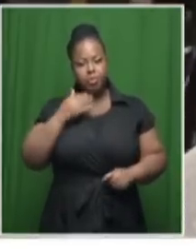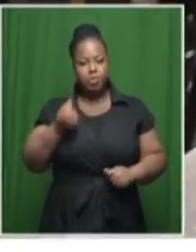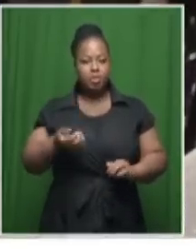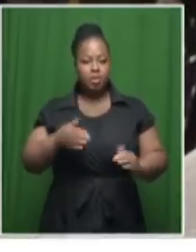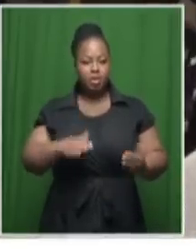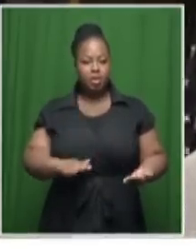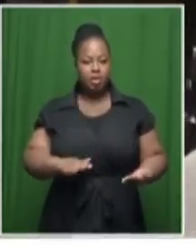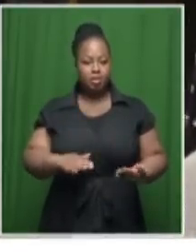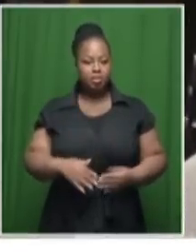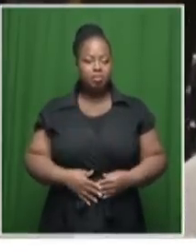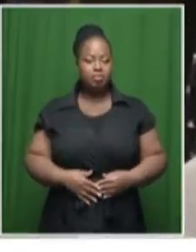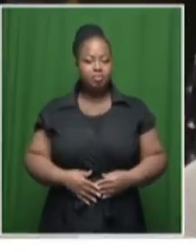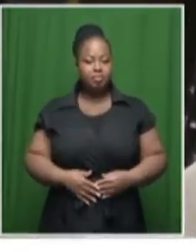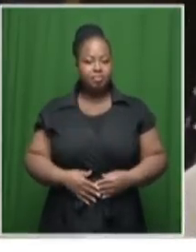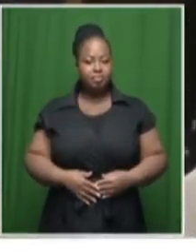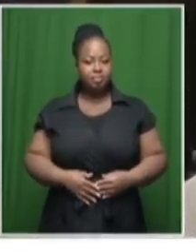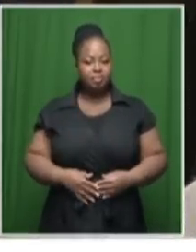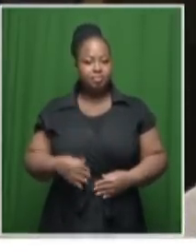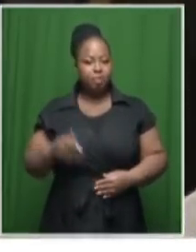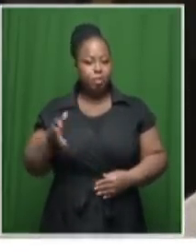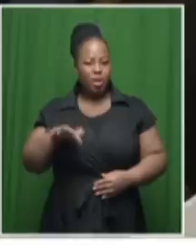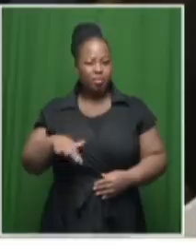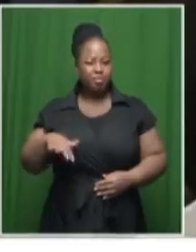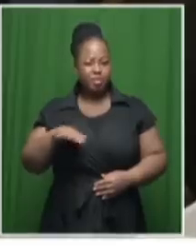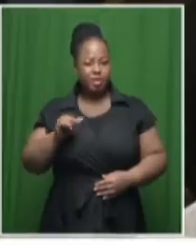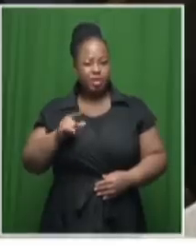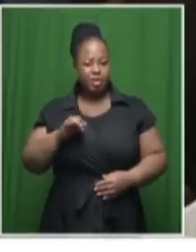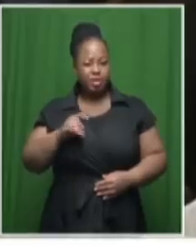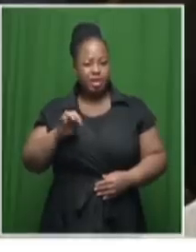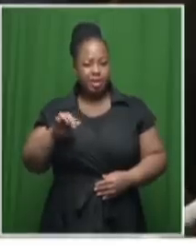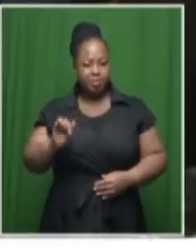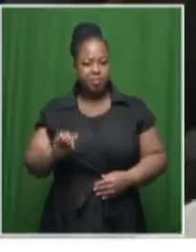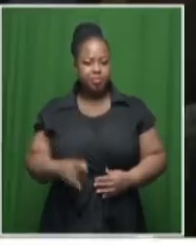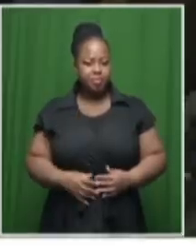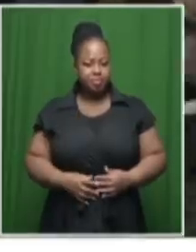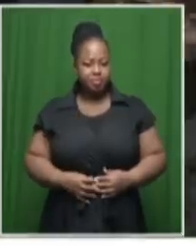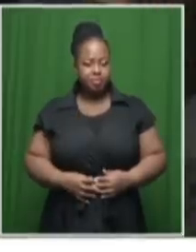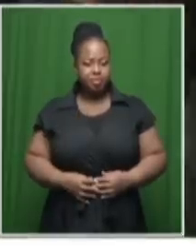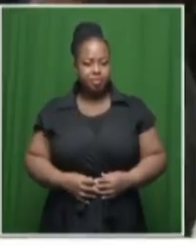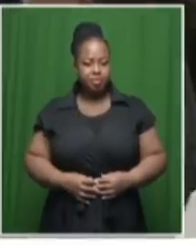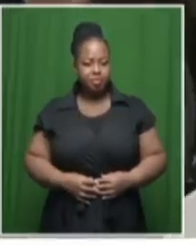lives pushing for democratic reform in the former homeland of Siskai.